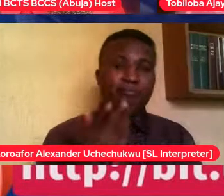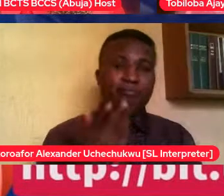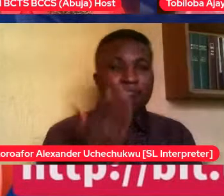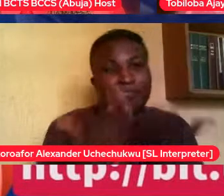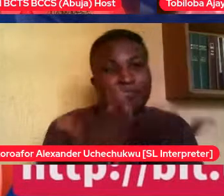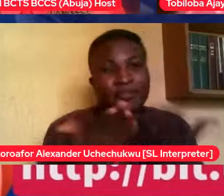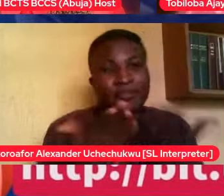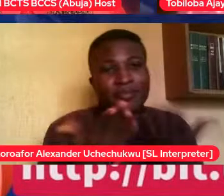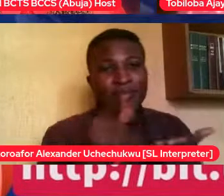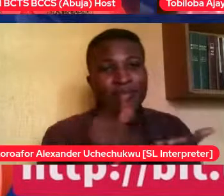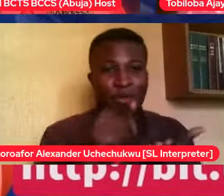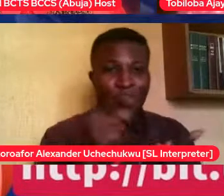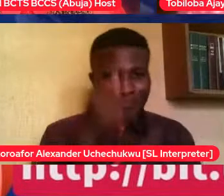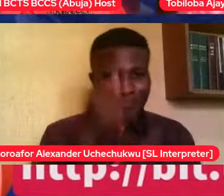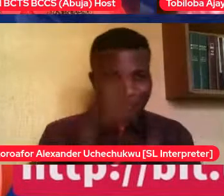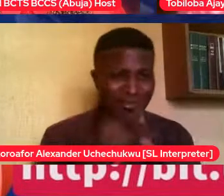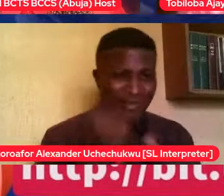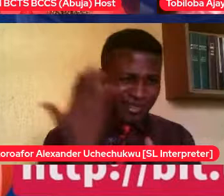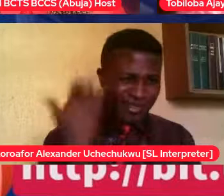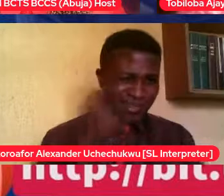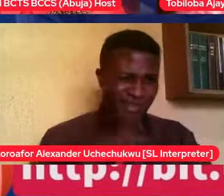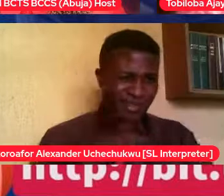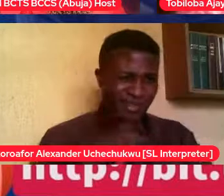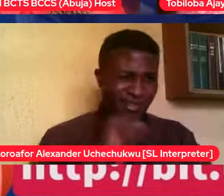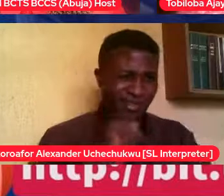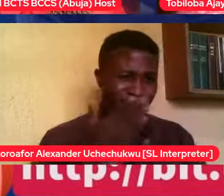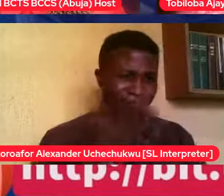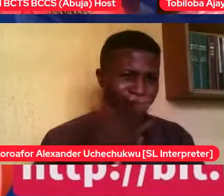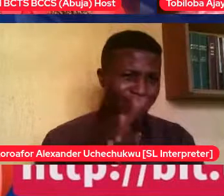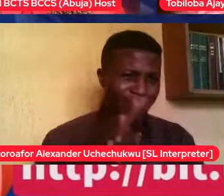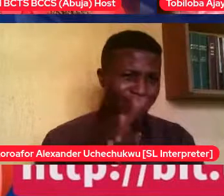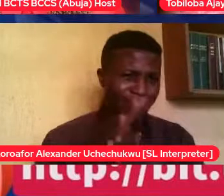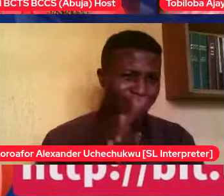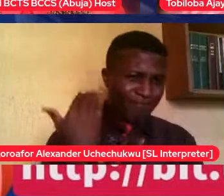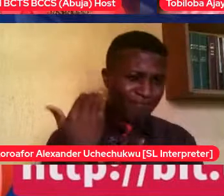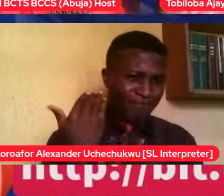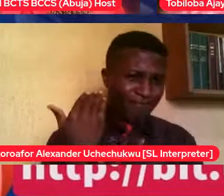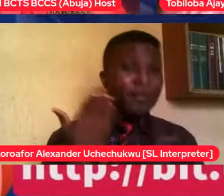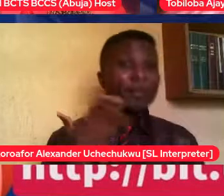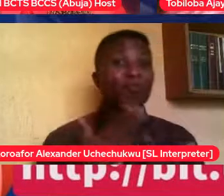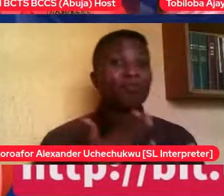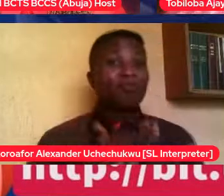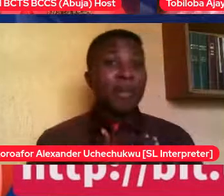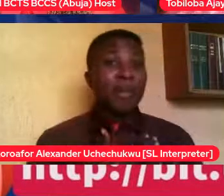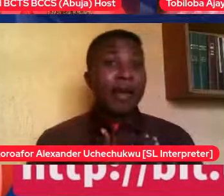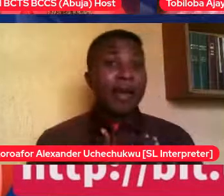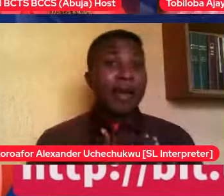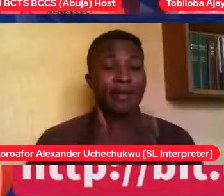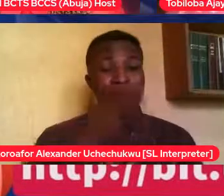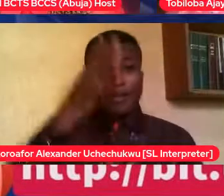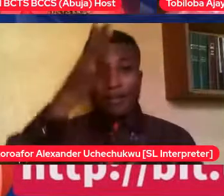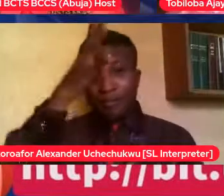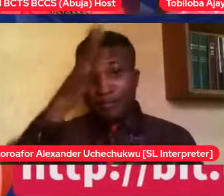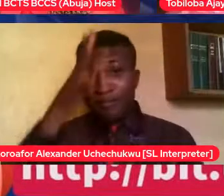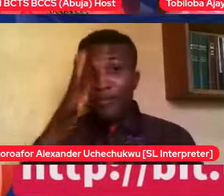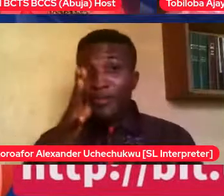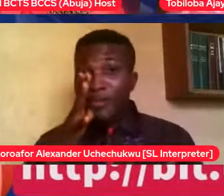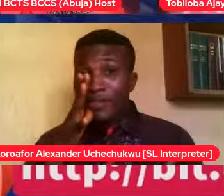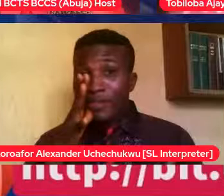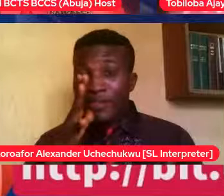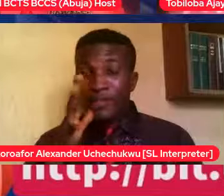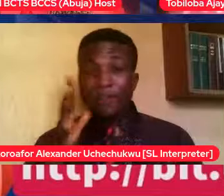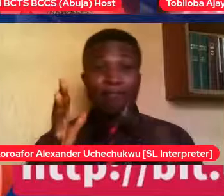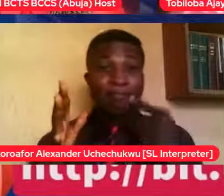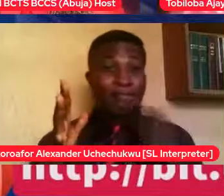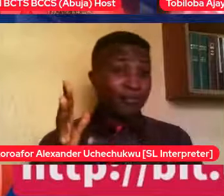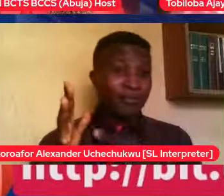is that my parents, they're very deliberate about certain things. And one of it was a lot of social